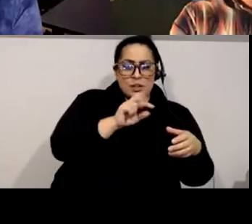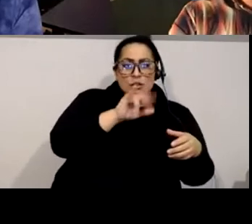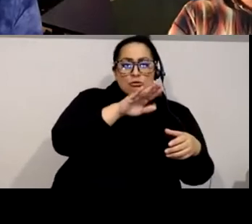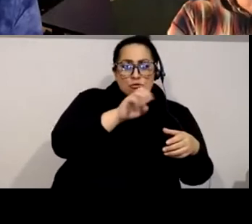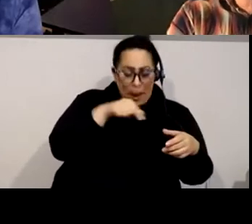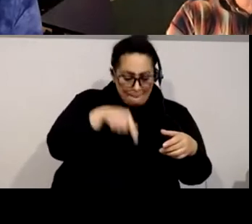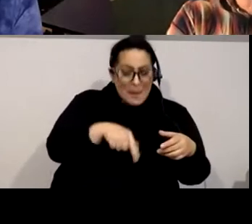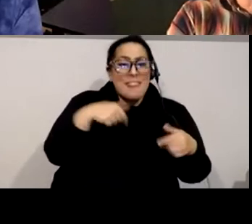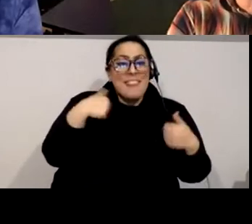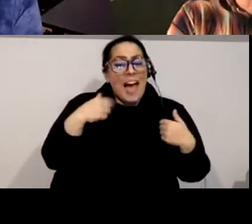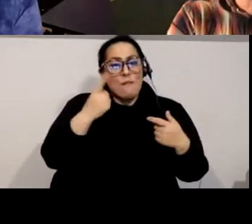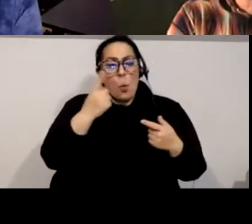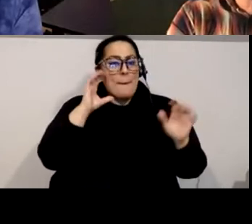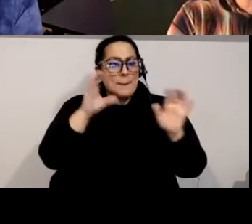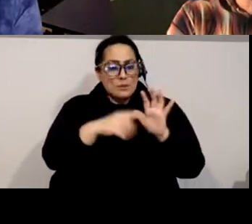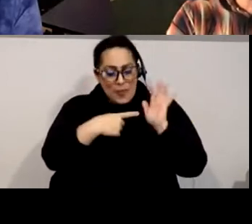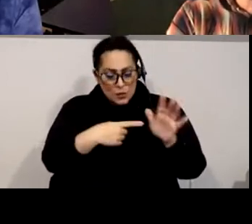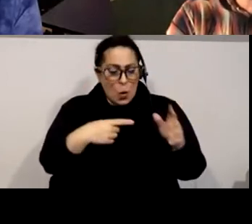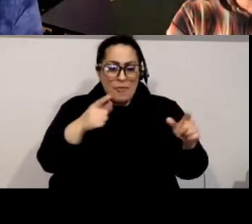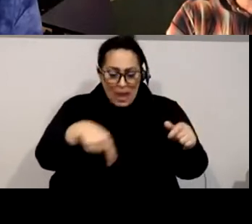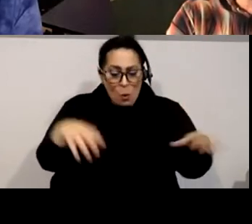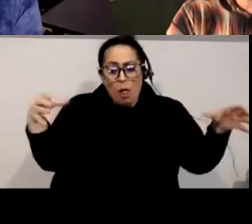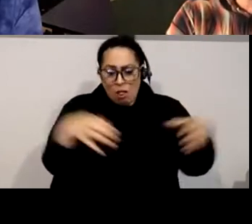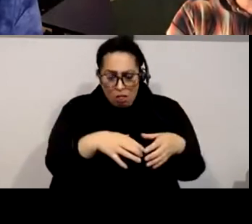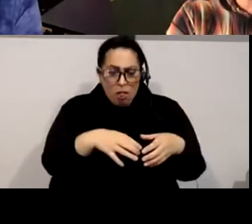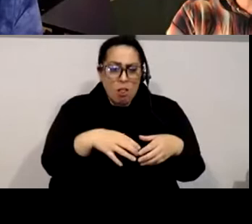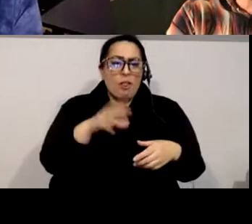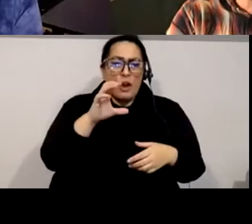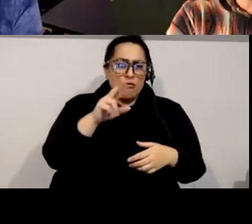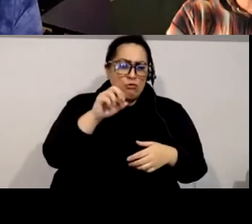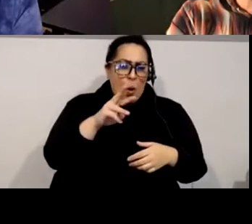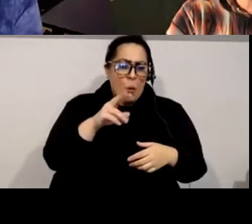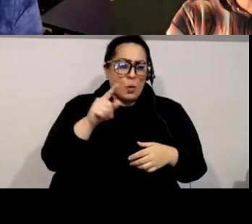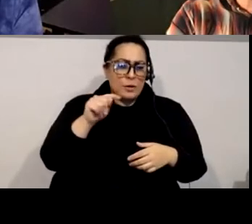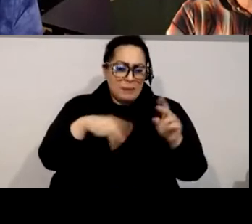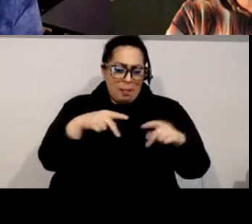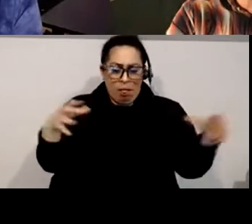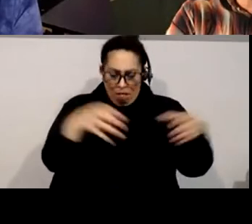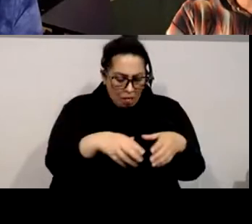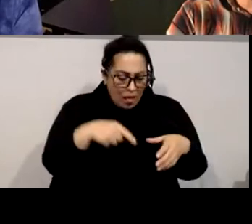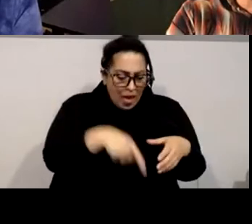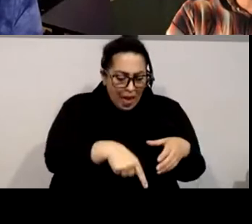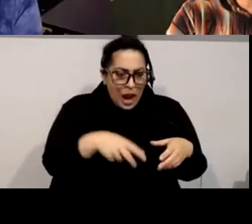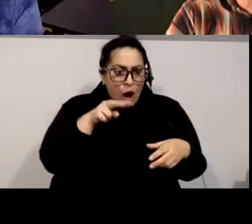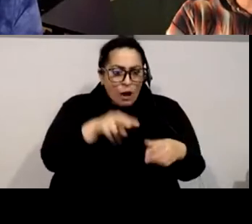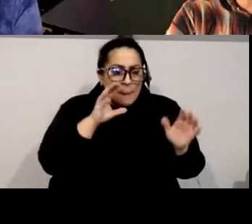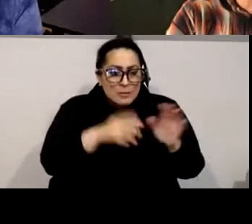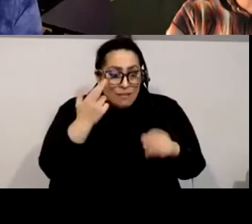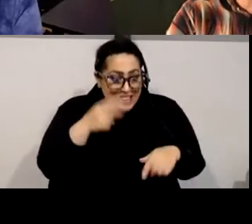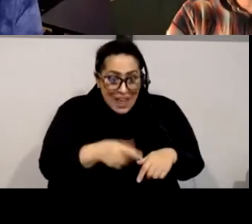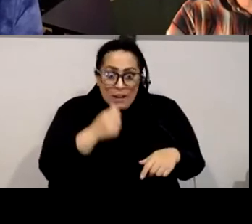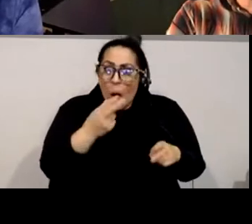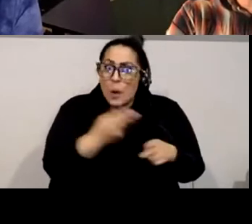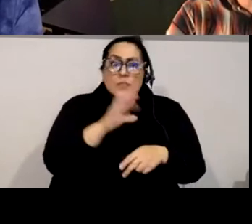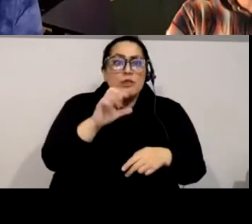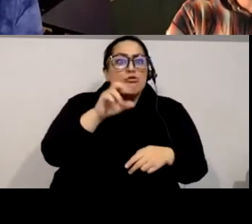lakota or cheyenne and my head exploded to realize like i was just you know like siloing everything like this